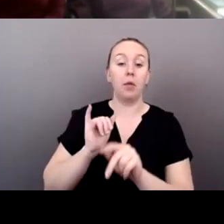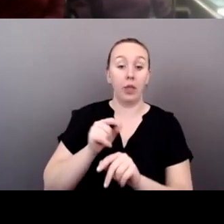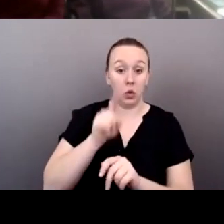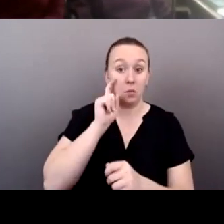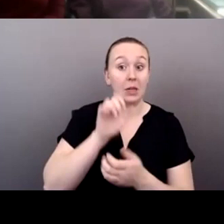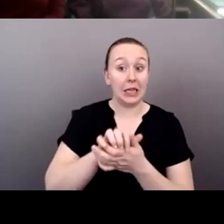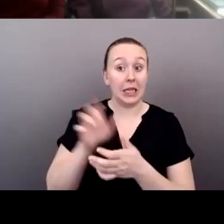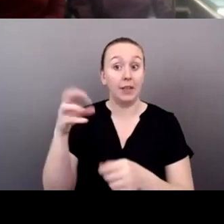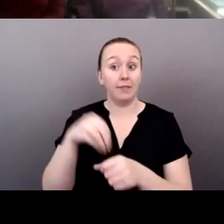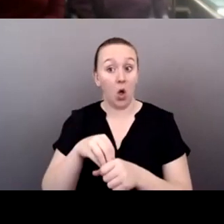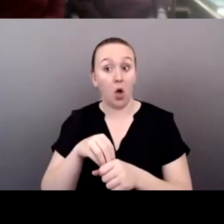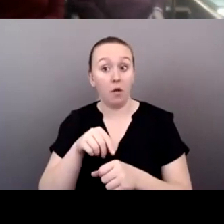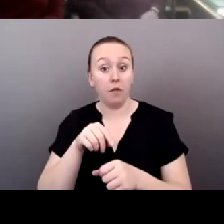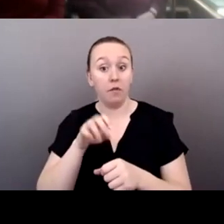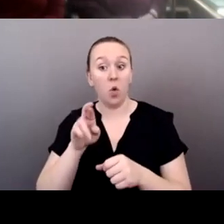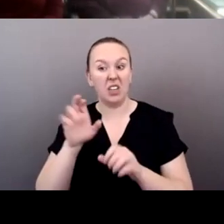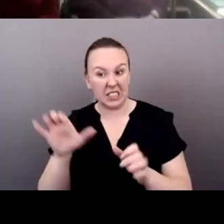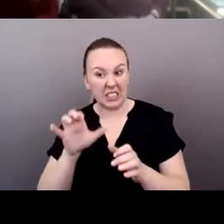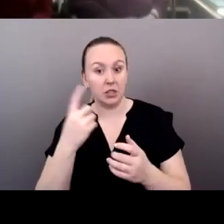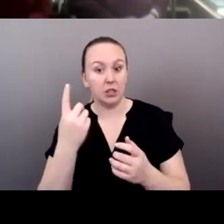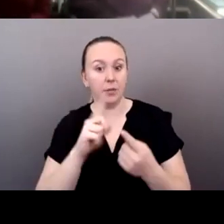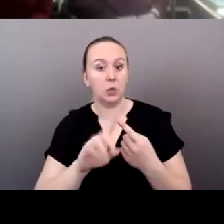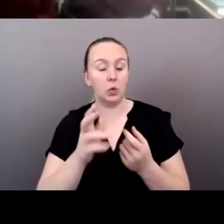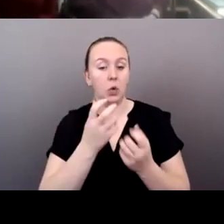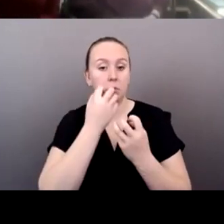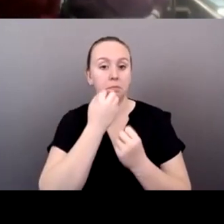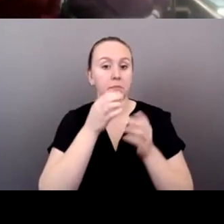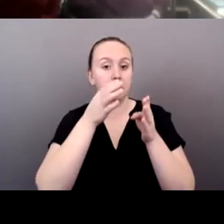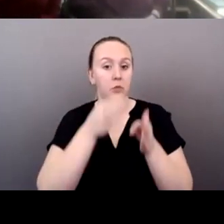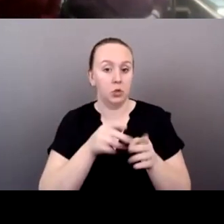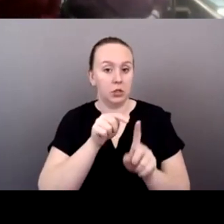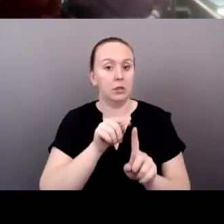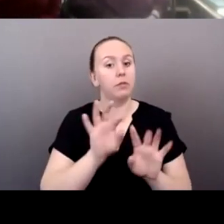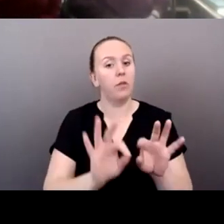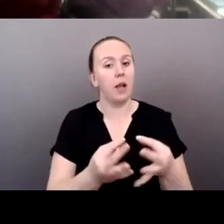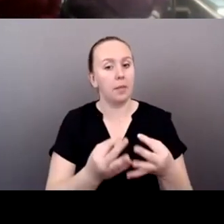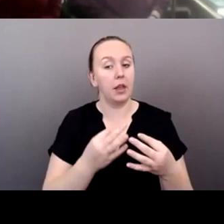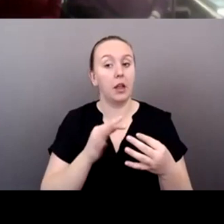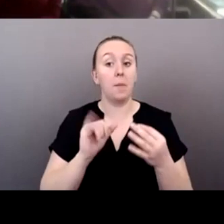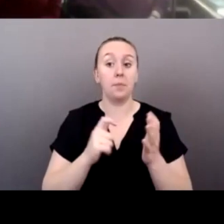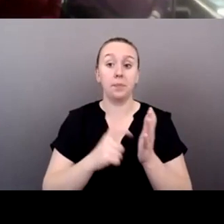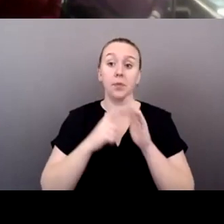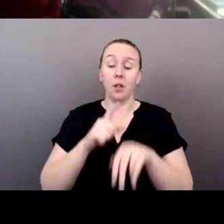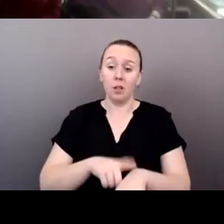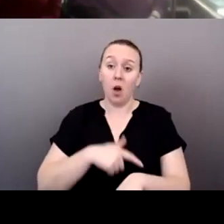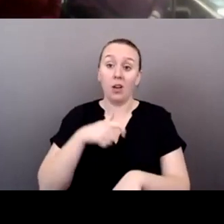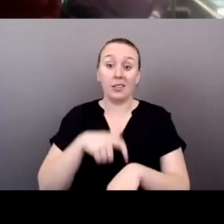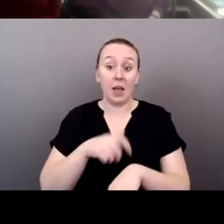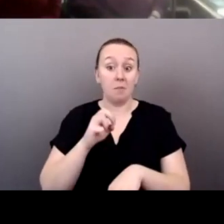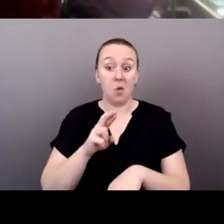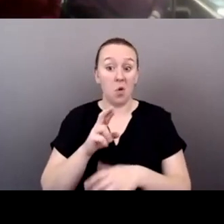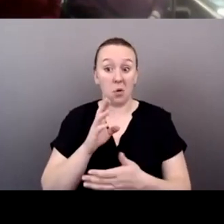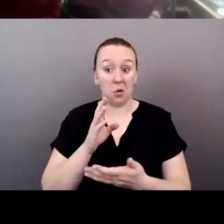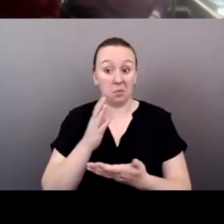have done this to your loved one. And it takes a long time, or maybe it doesn't